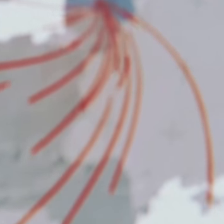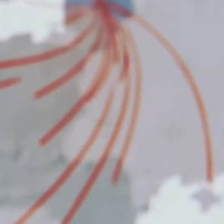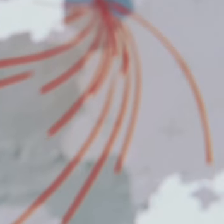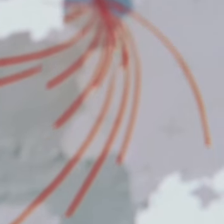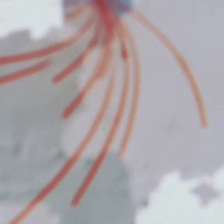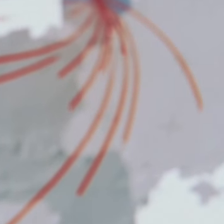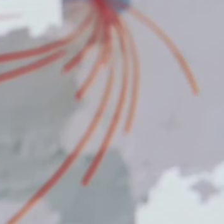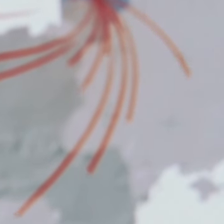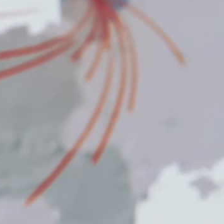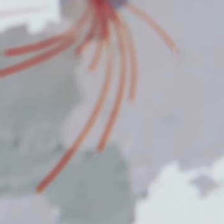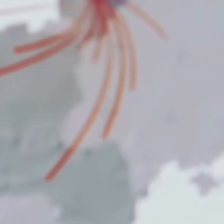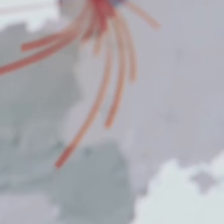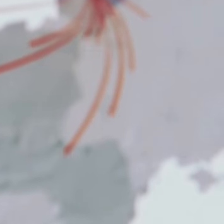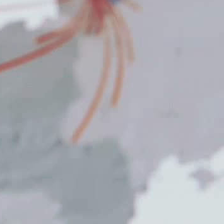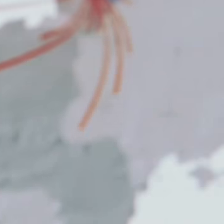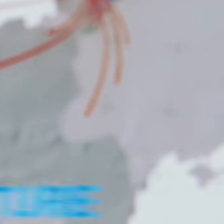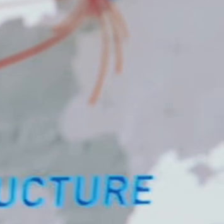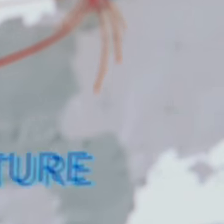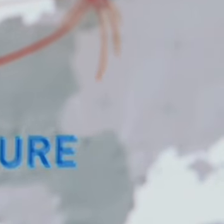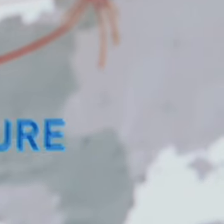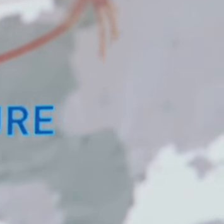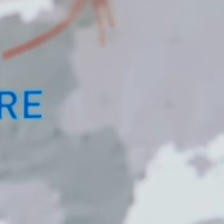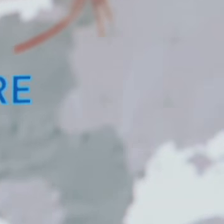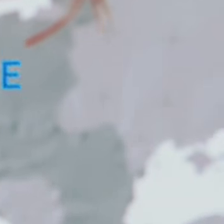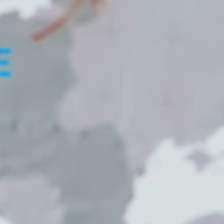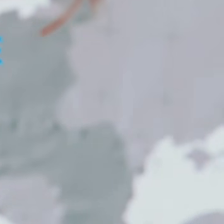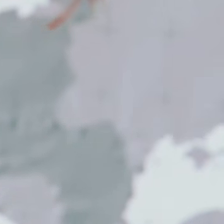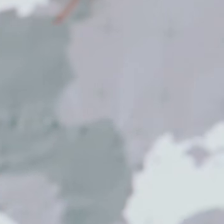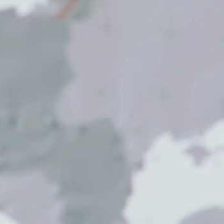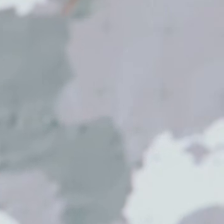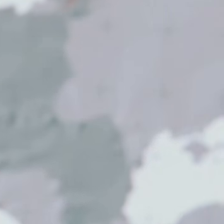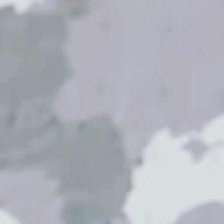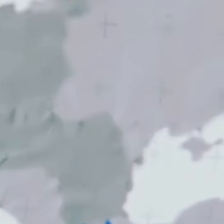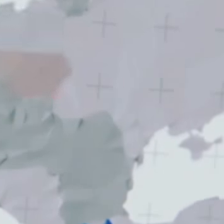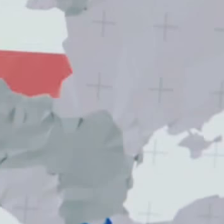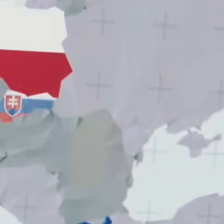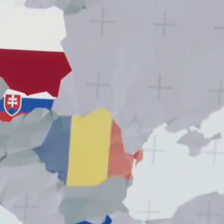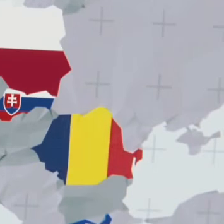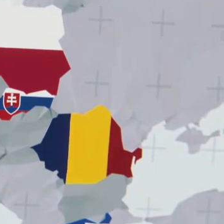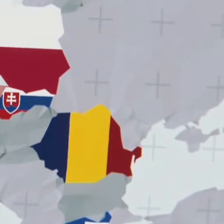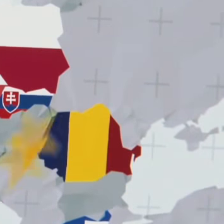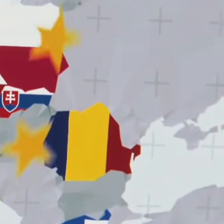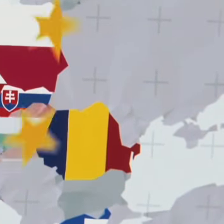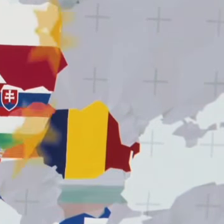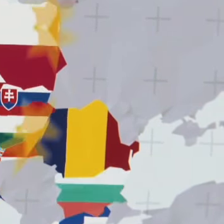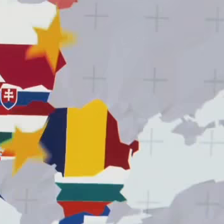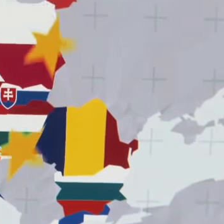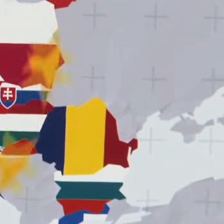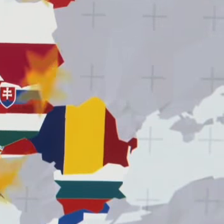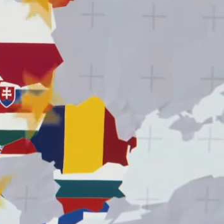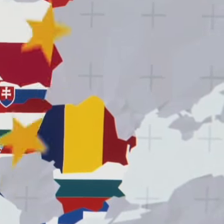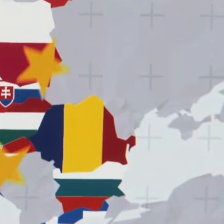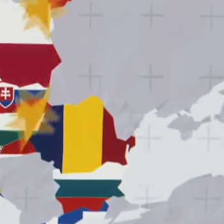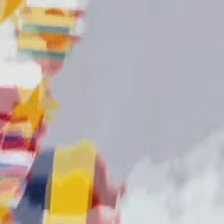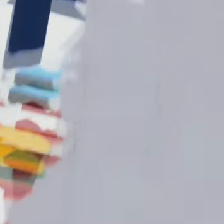learning, health, culture, media and more will be shared and gathered from more than 28 different European countries with